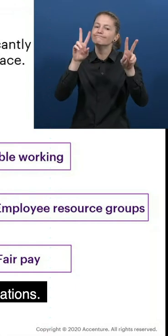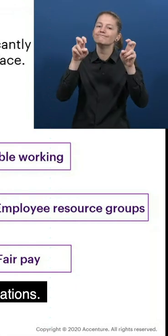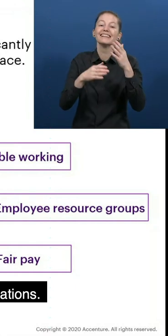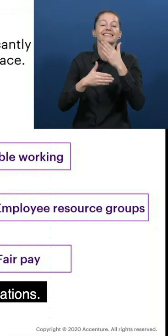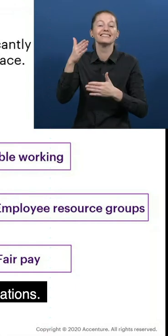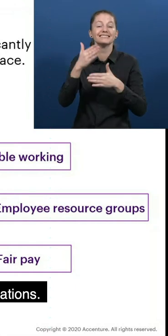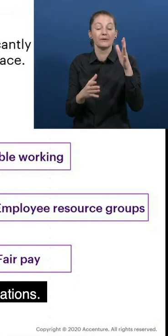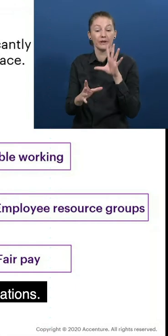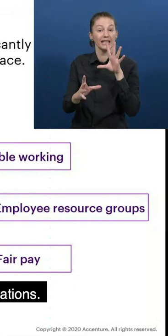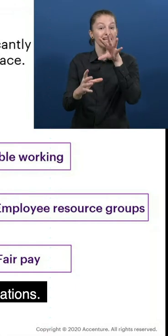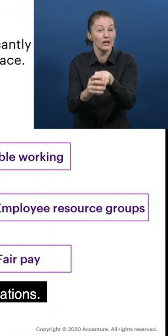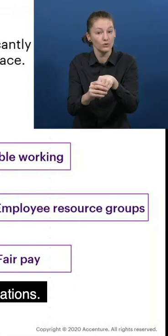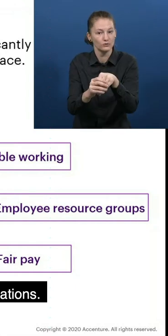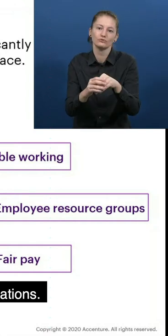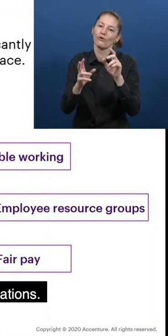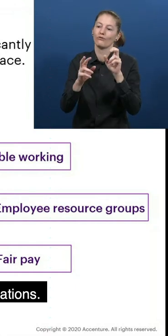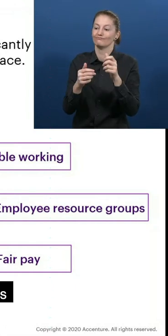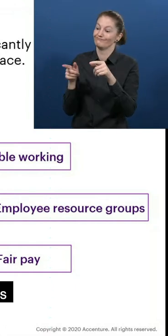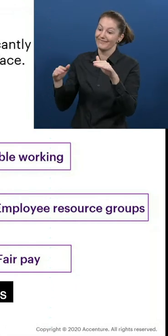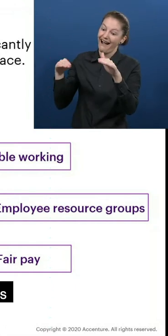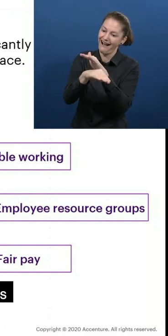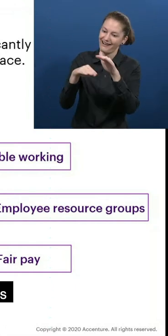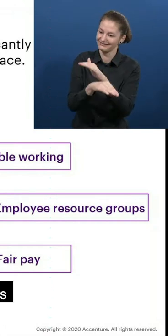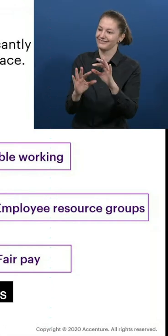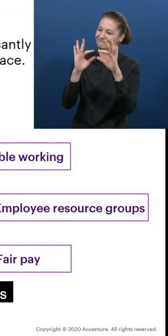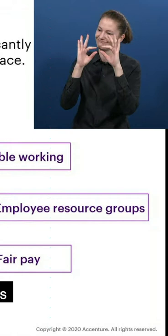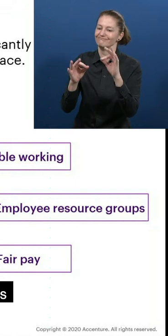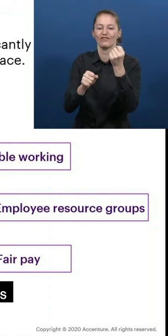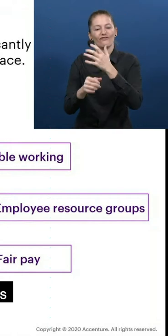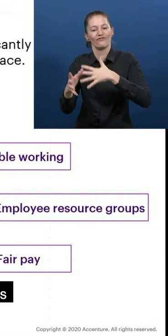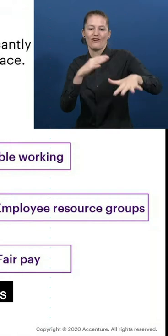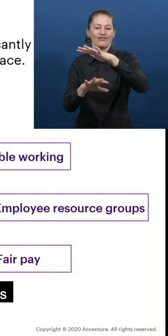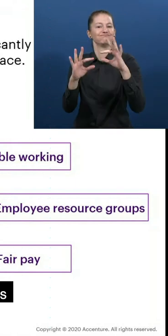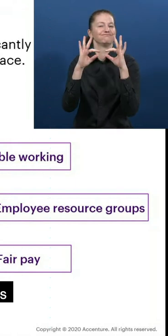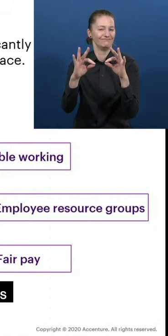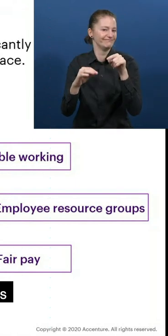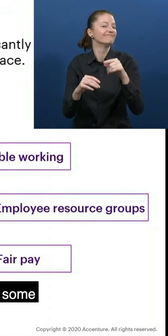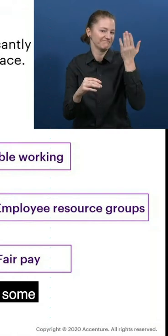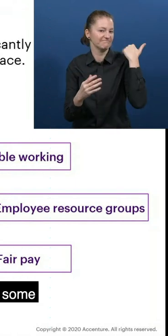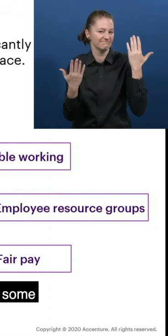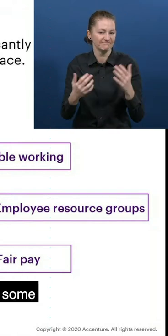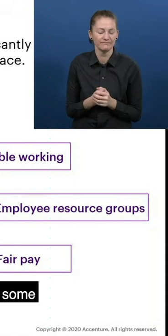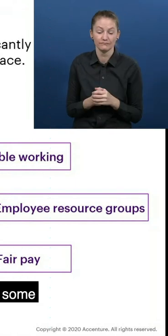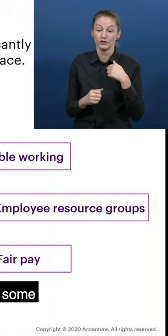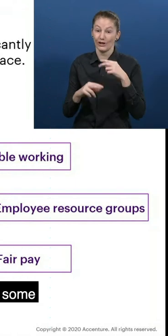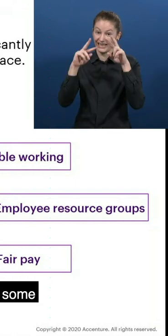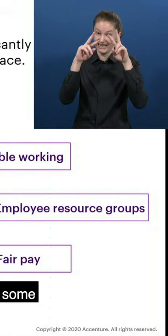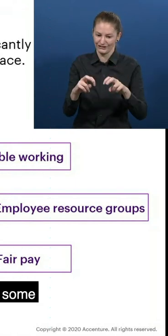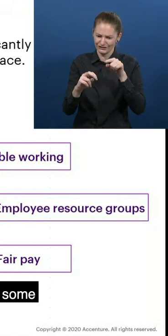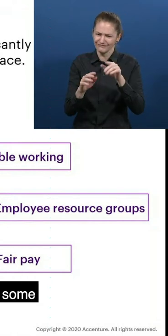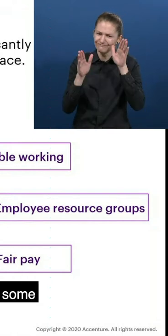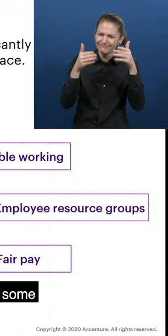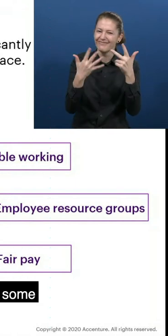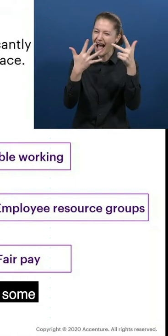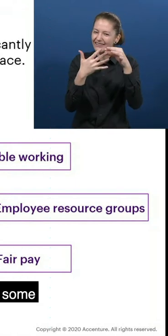and workplace accommodations. The contrast with our research, how this fits into our research, is that